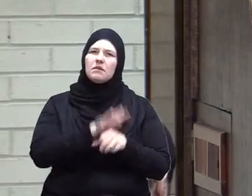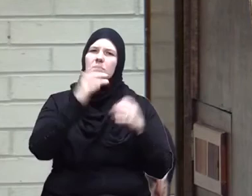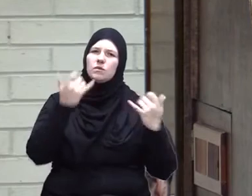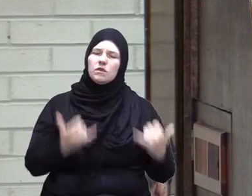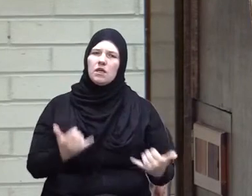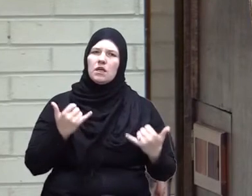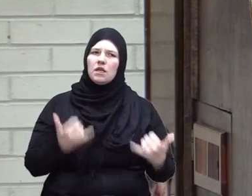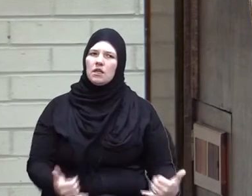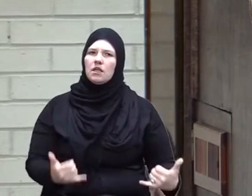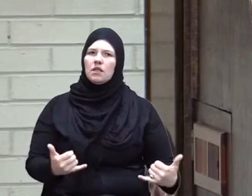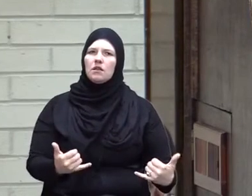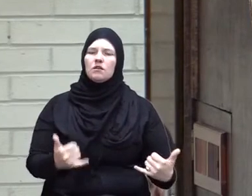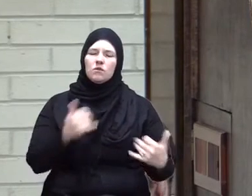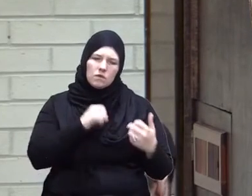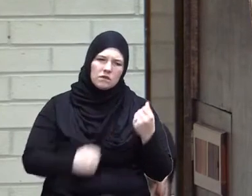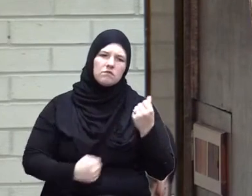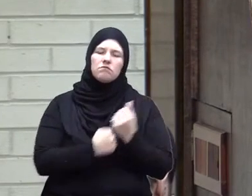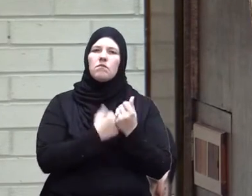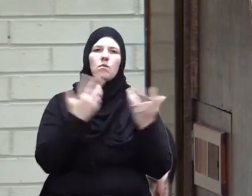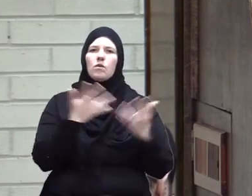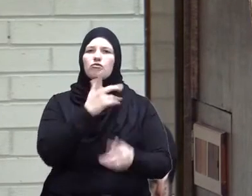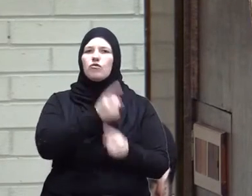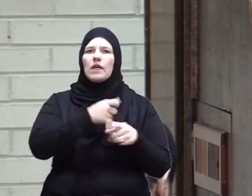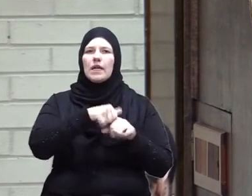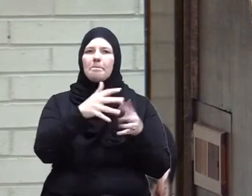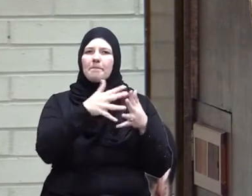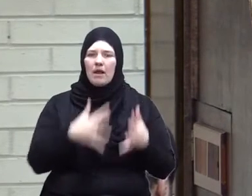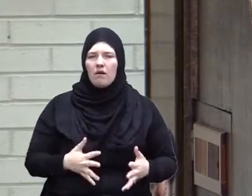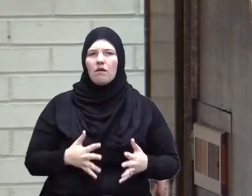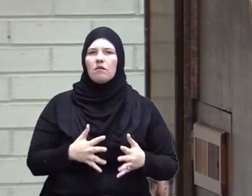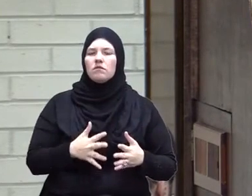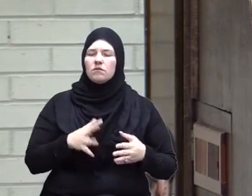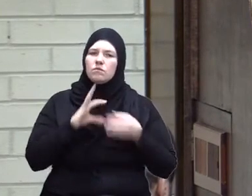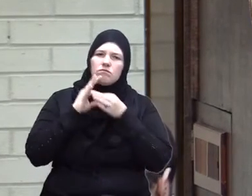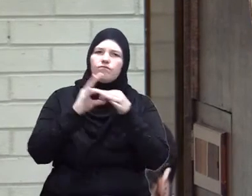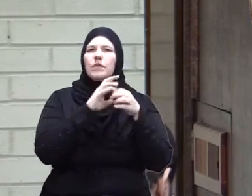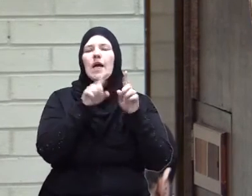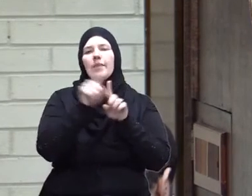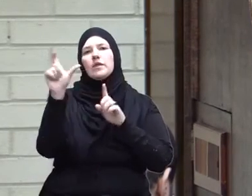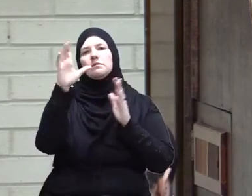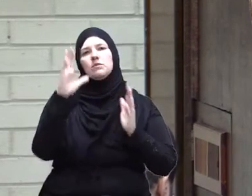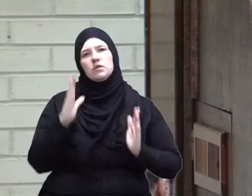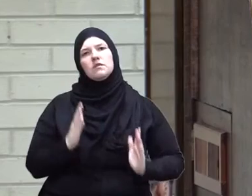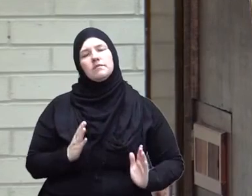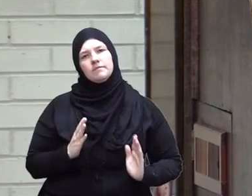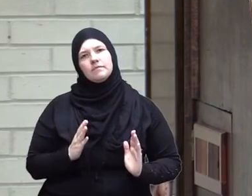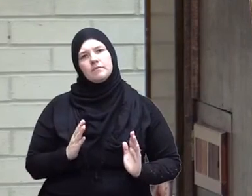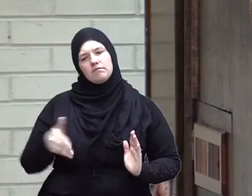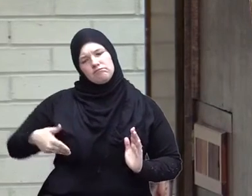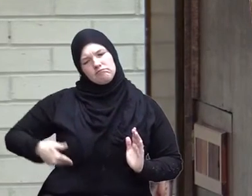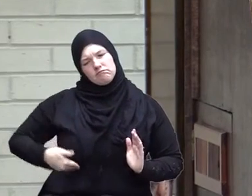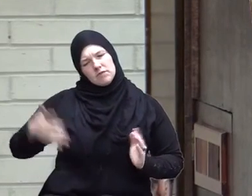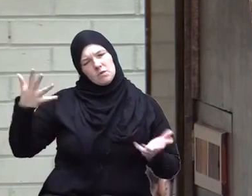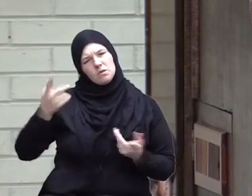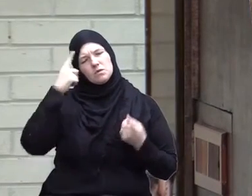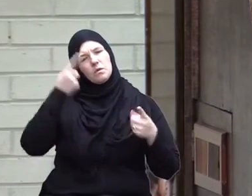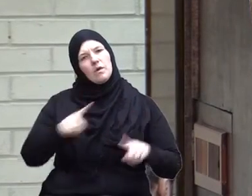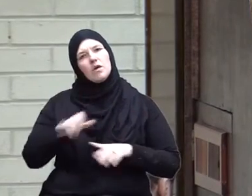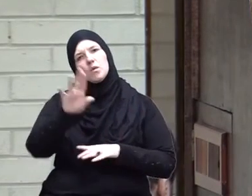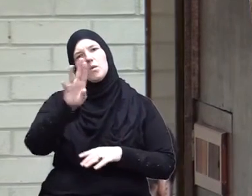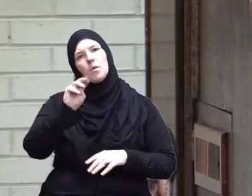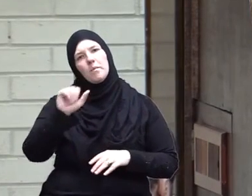to be the conscience of America the conscience of Muslims the conscience of your ummah